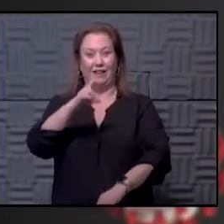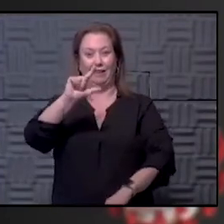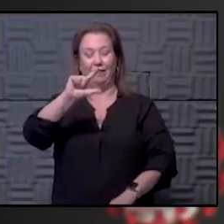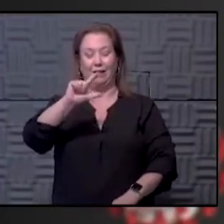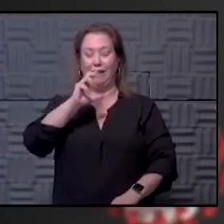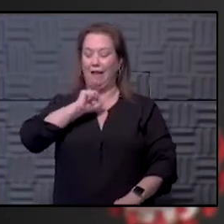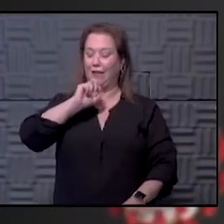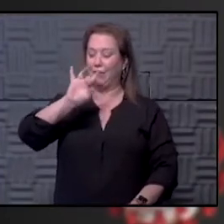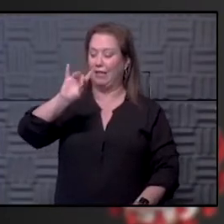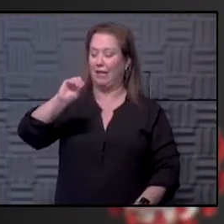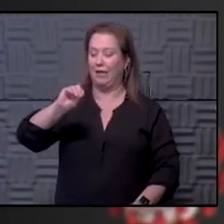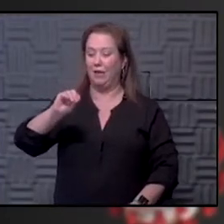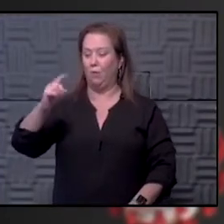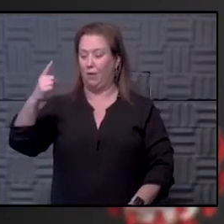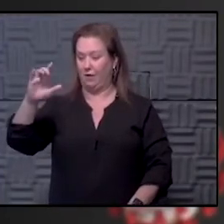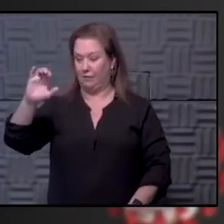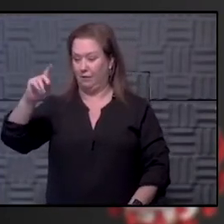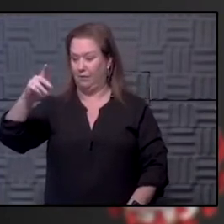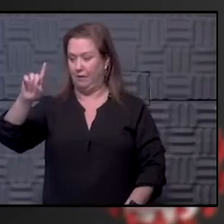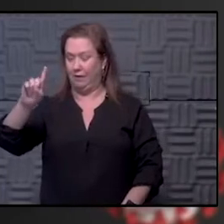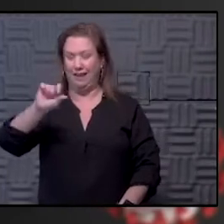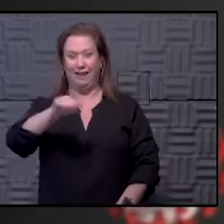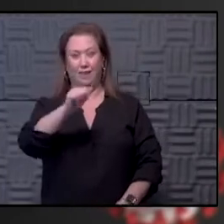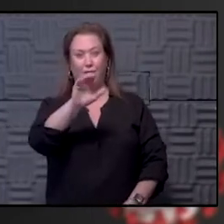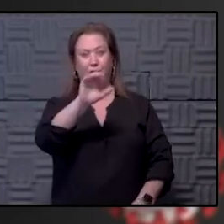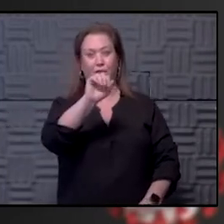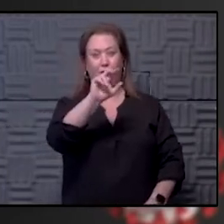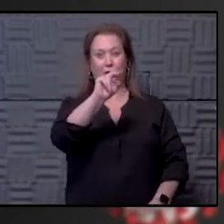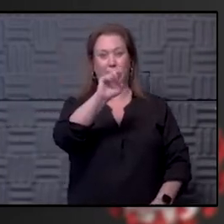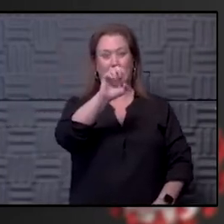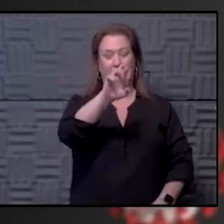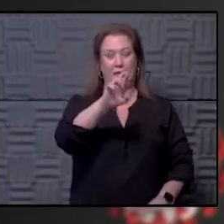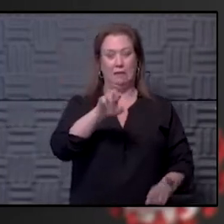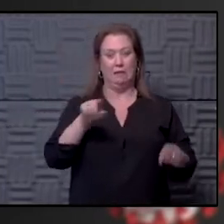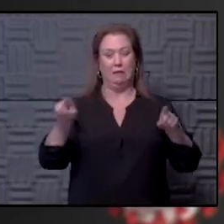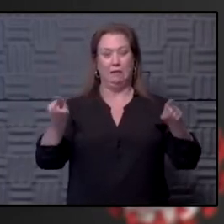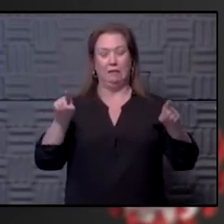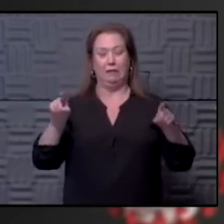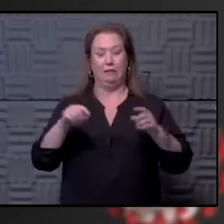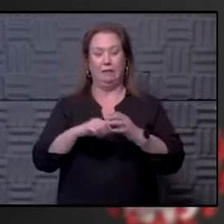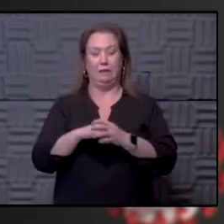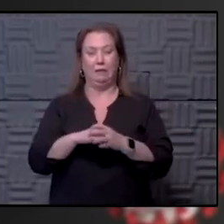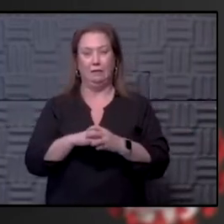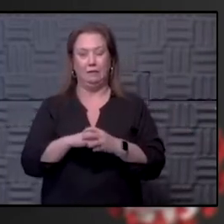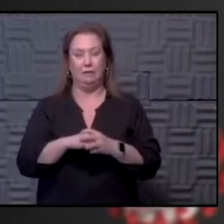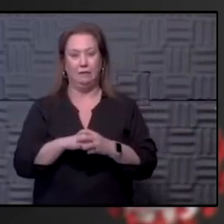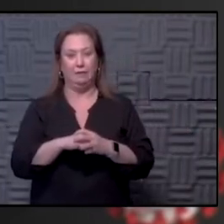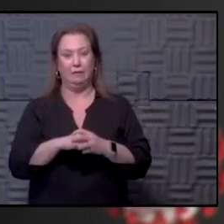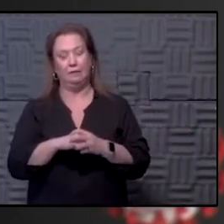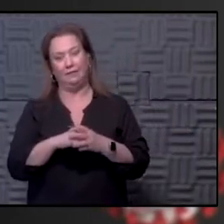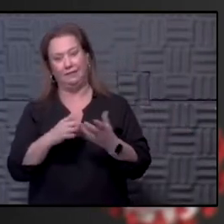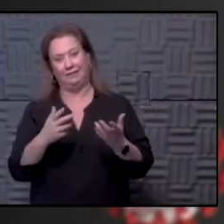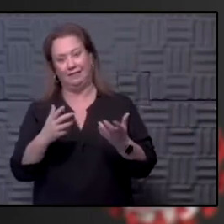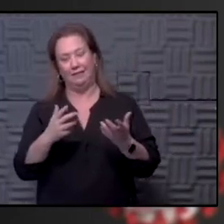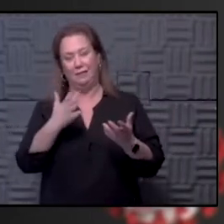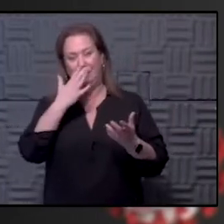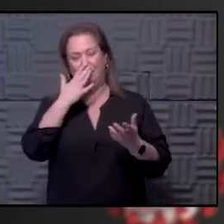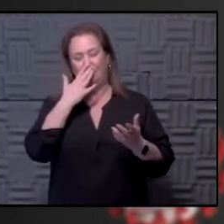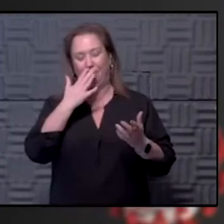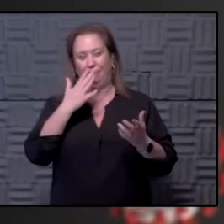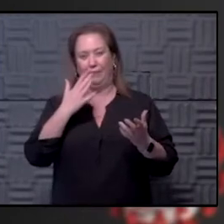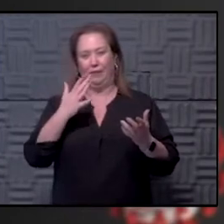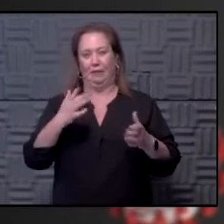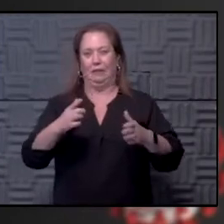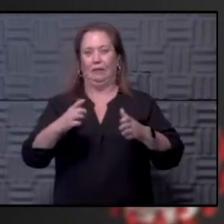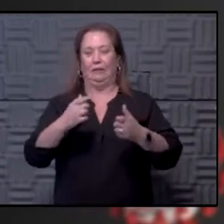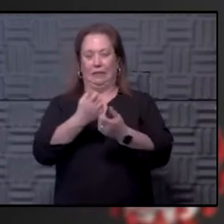their 80s. One has COPD and the other has cancer. Master mask. That's a great question. First